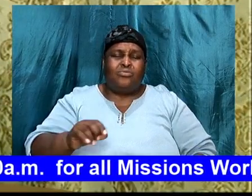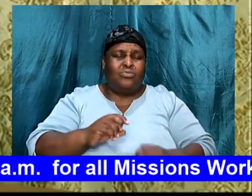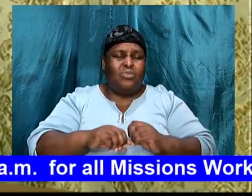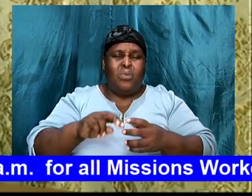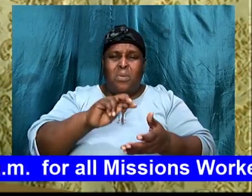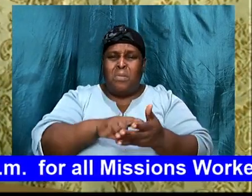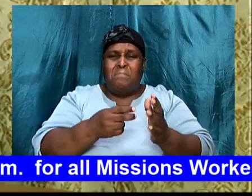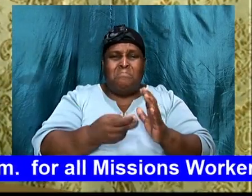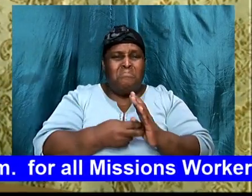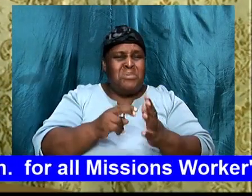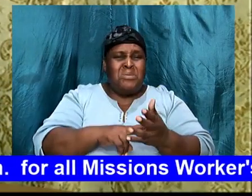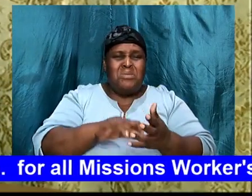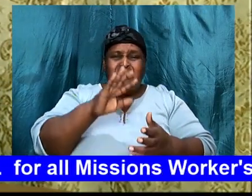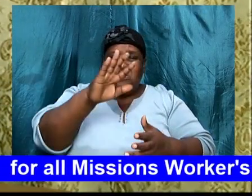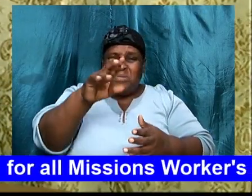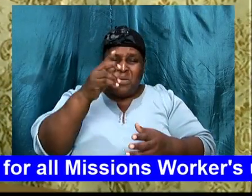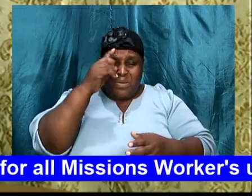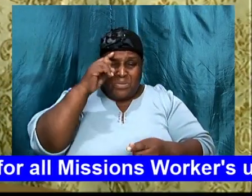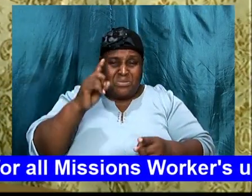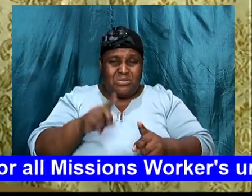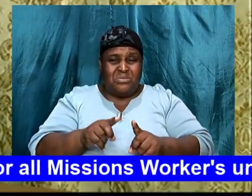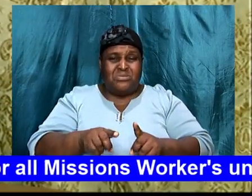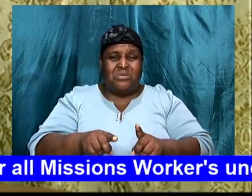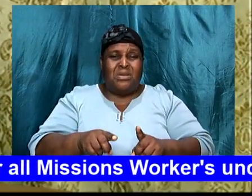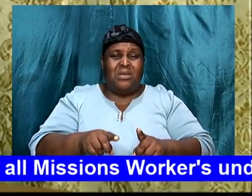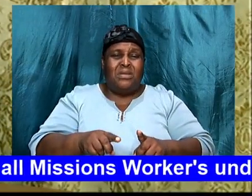caught God, off guard,